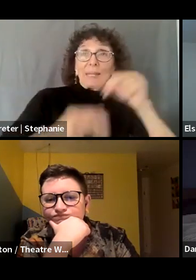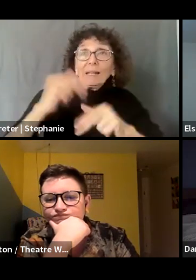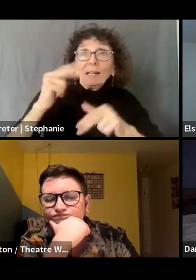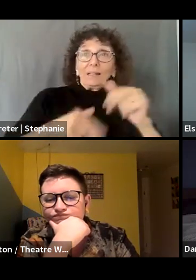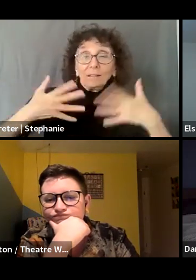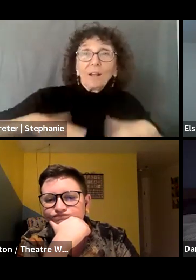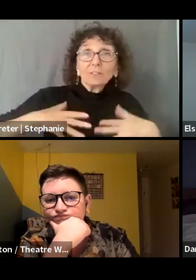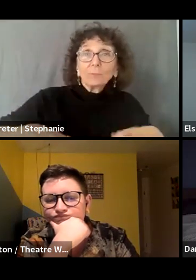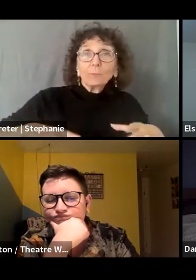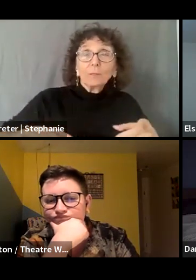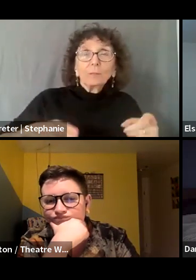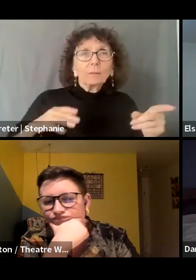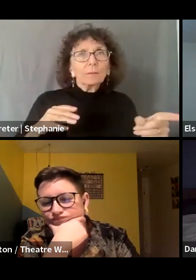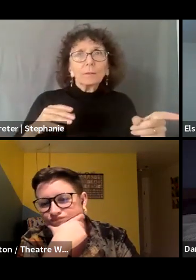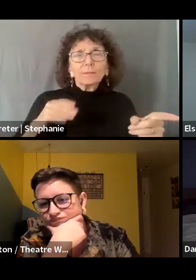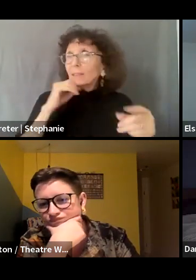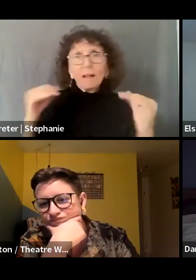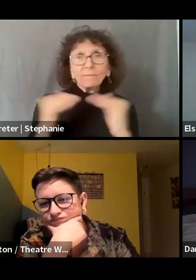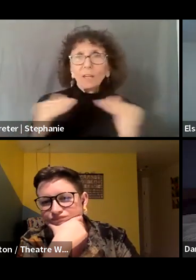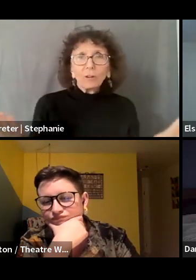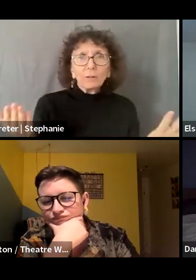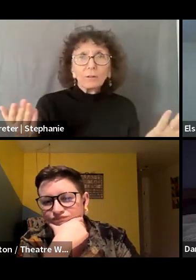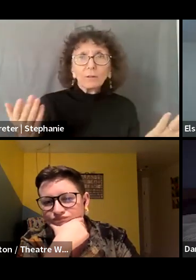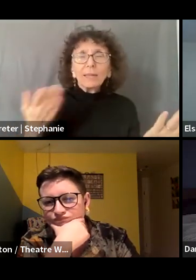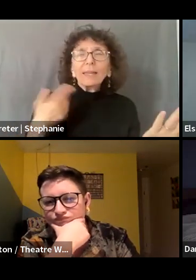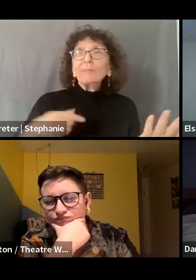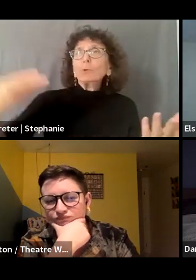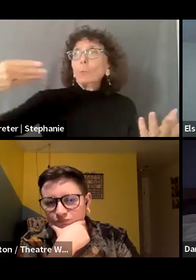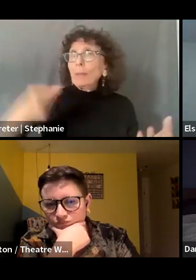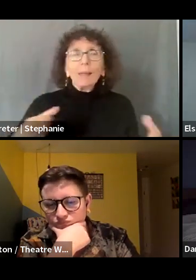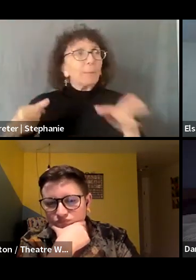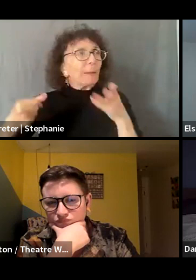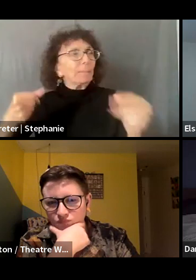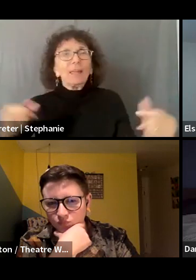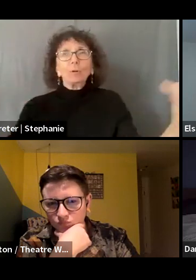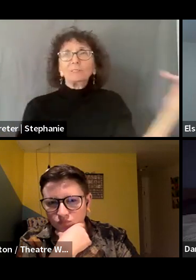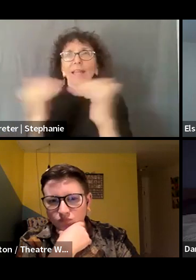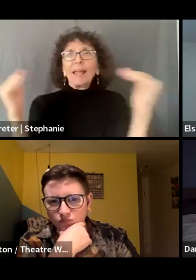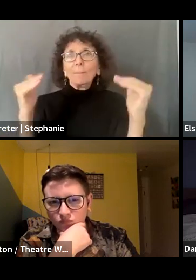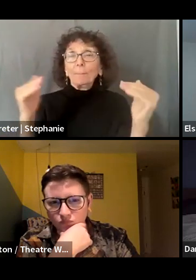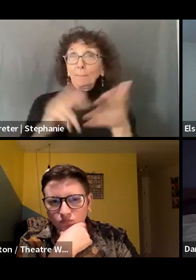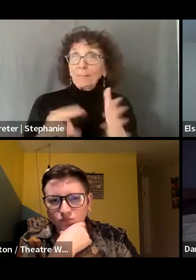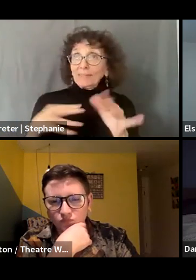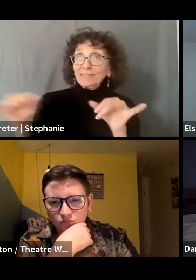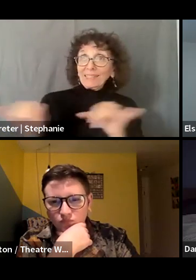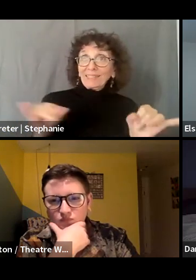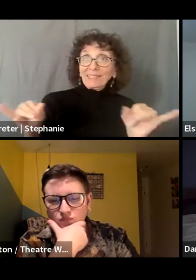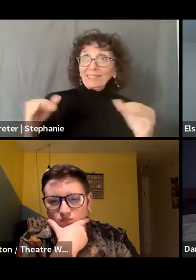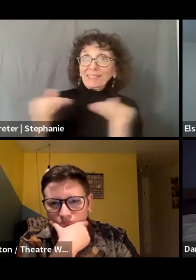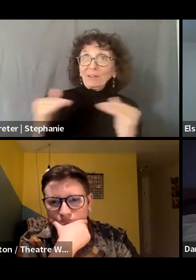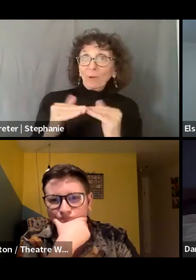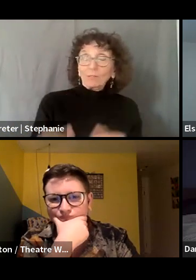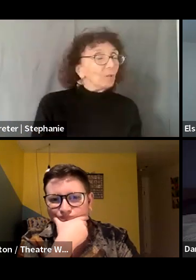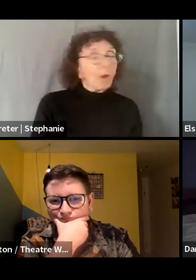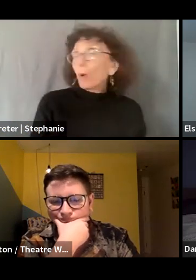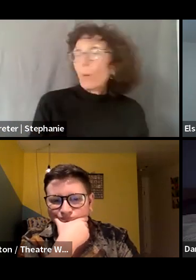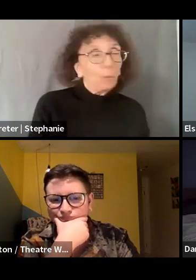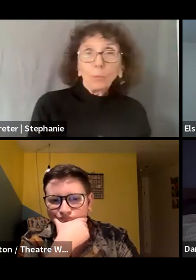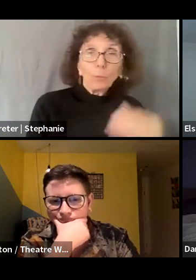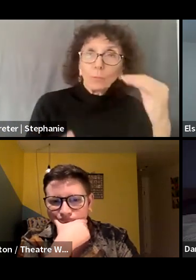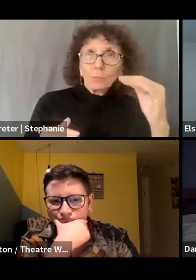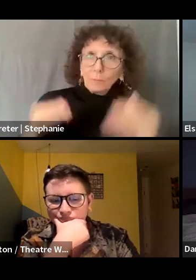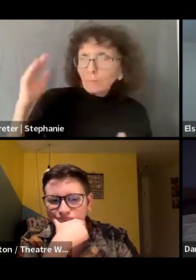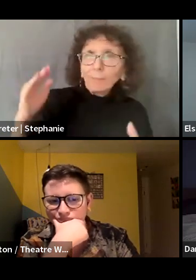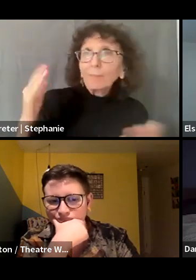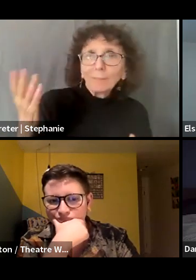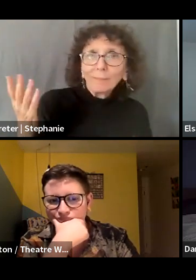equity actually equitable, just because the number is the same doesn't mean that that's an equitable system. And so I just want to like call back to the gender inequities